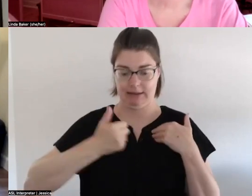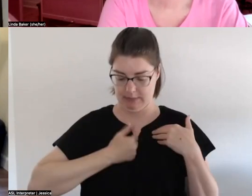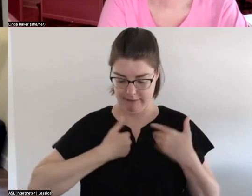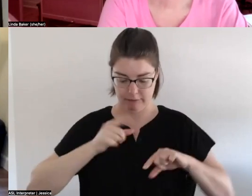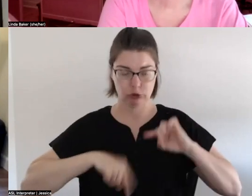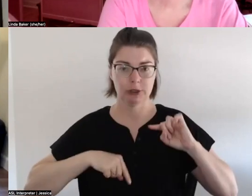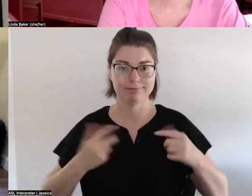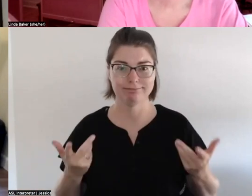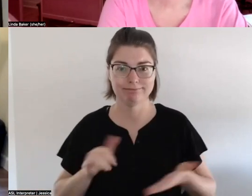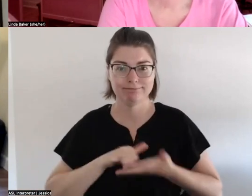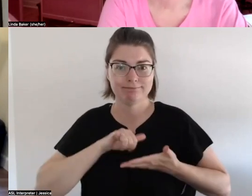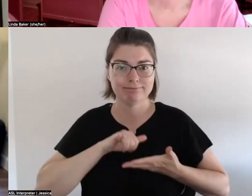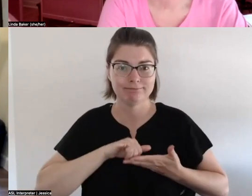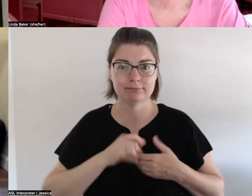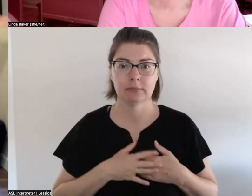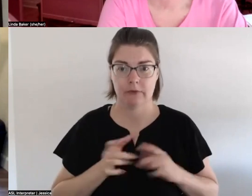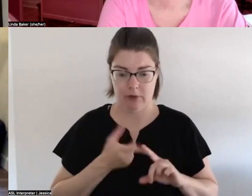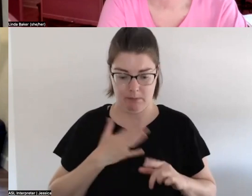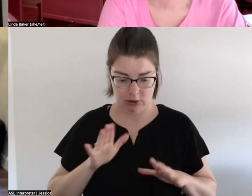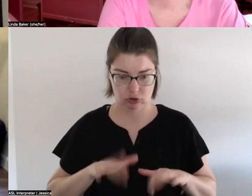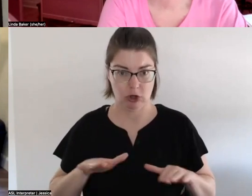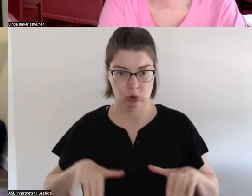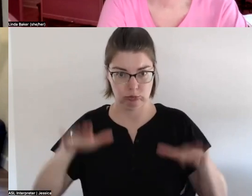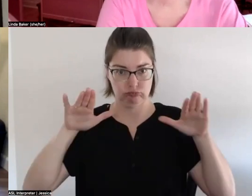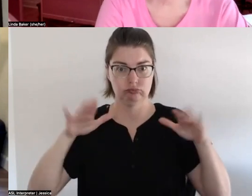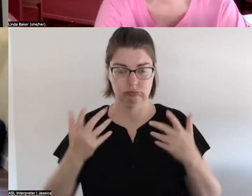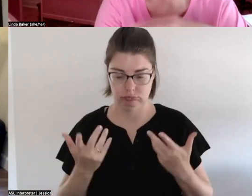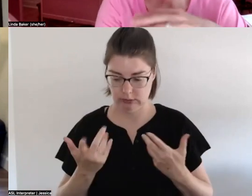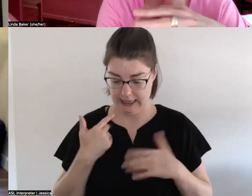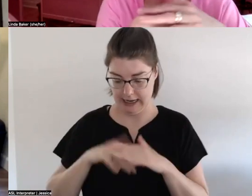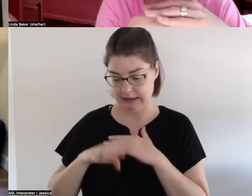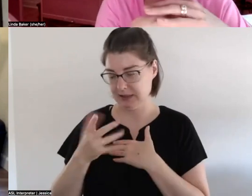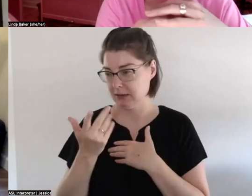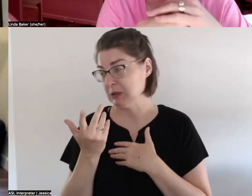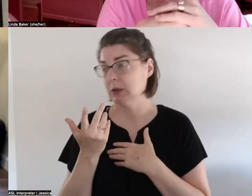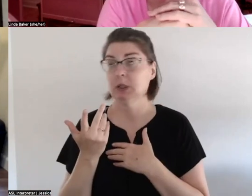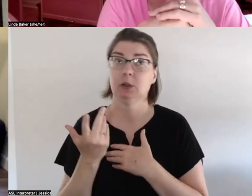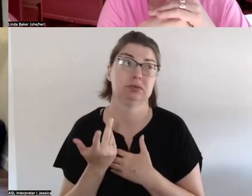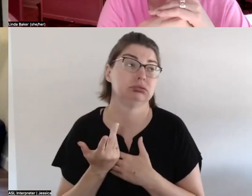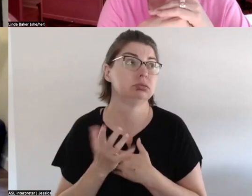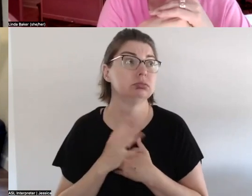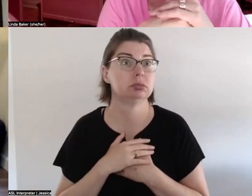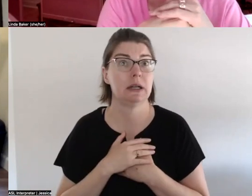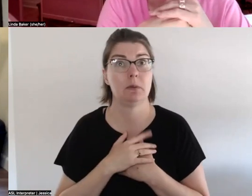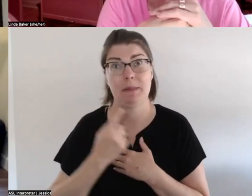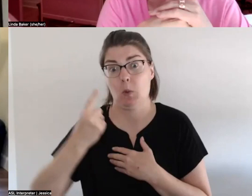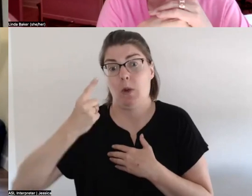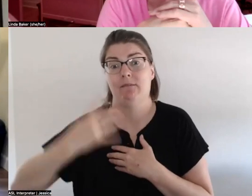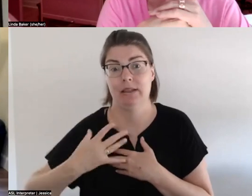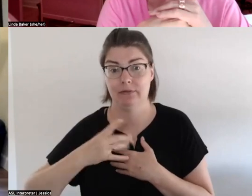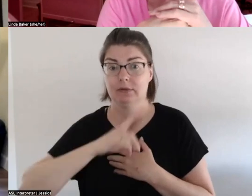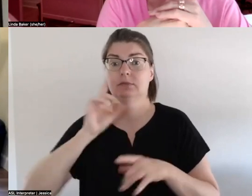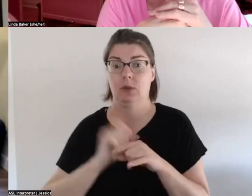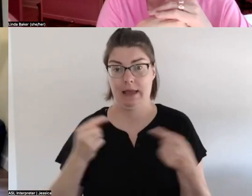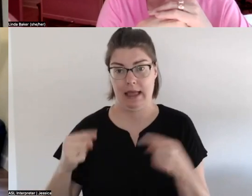throughout my childhood i only had access to like about a fifth of what actually happened